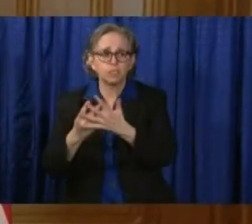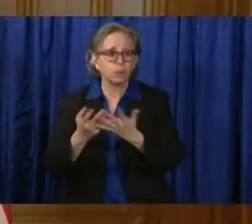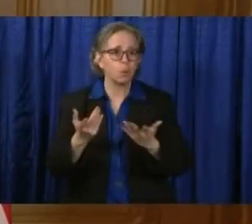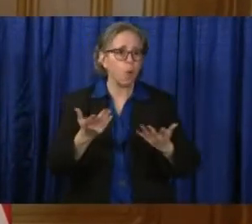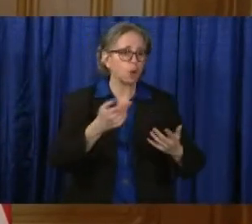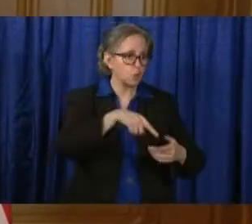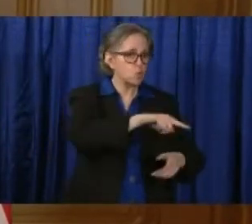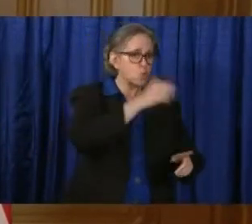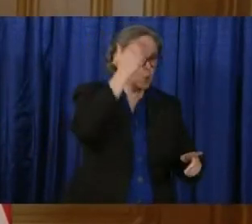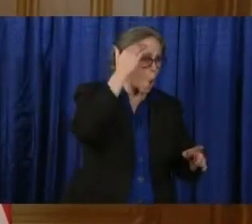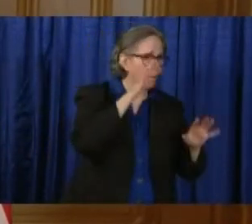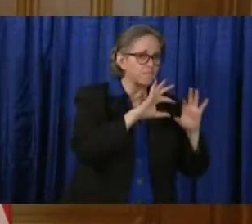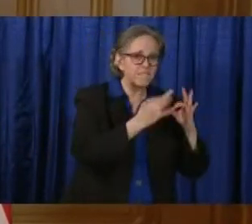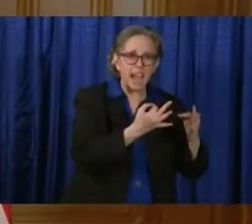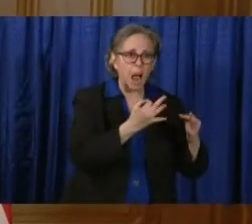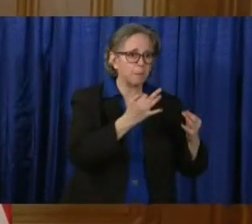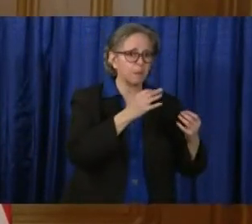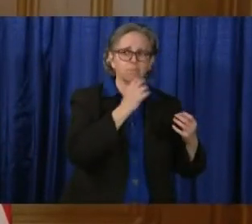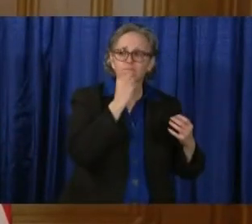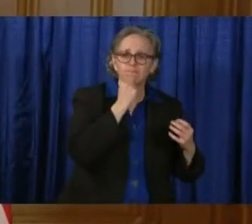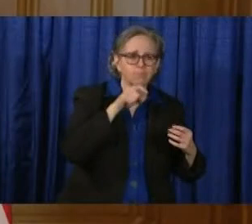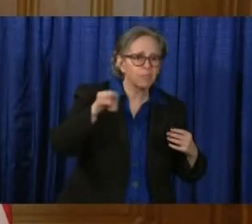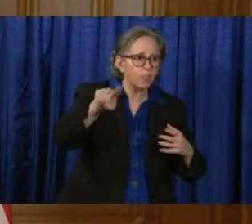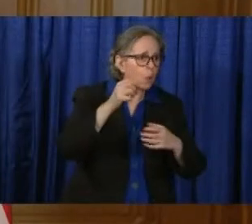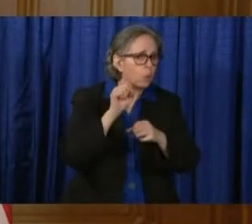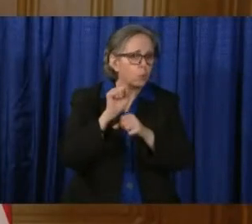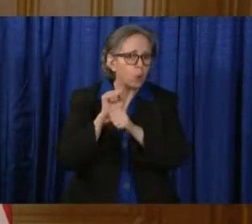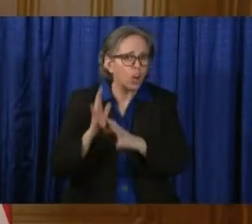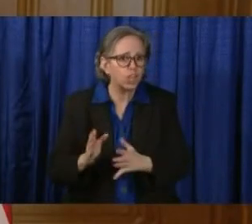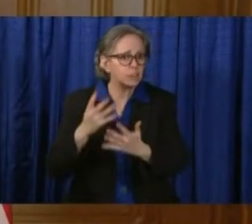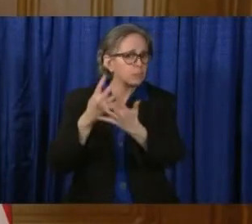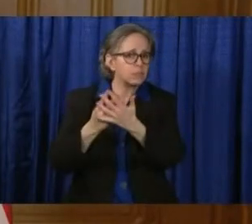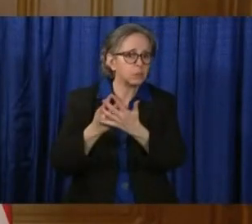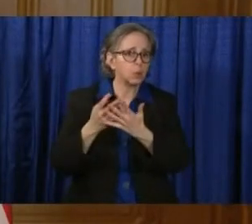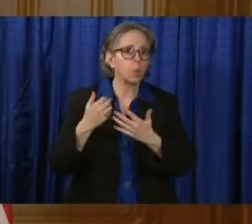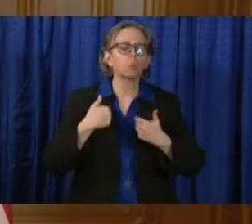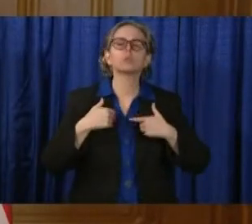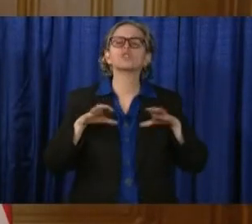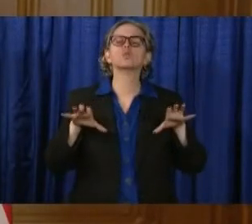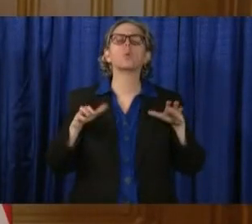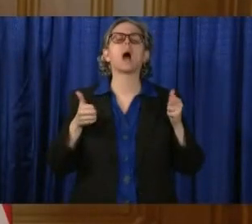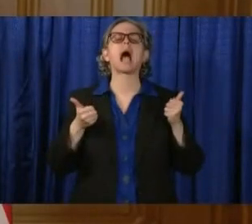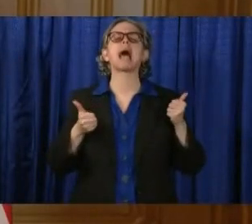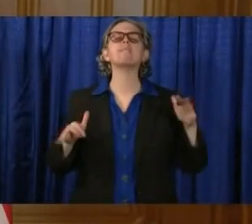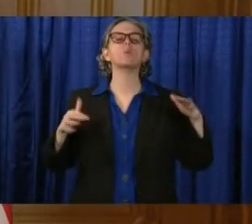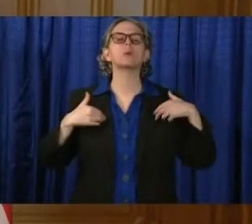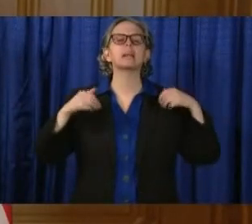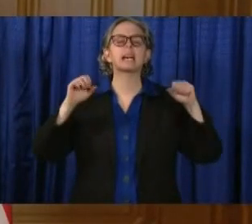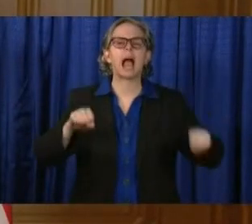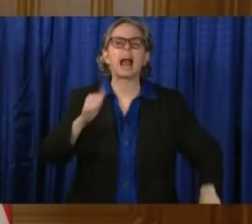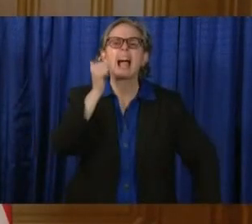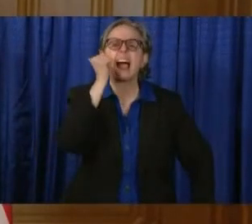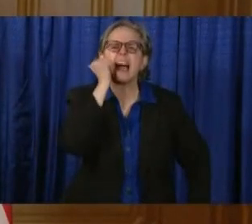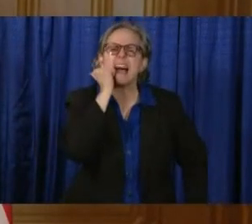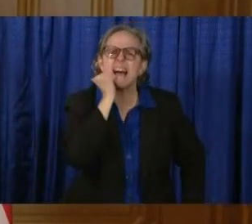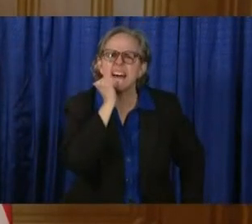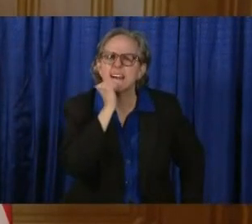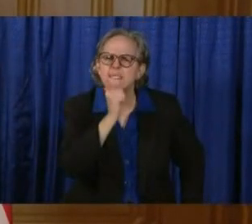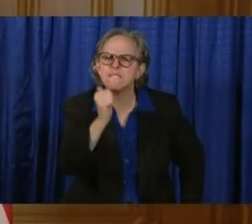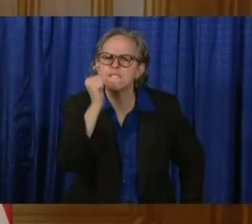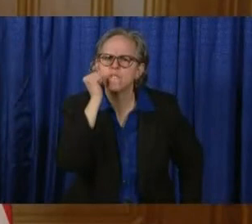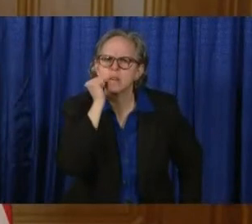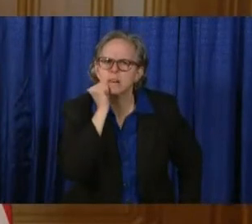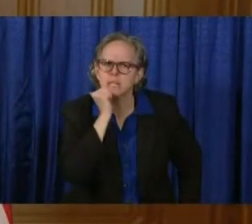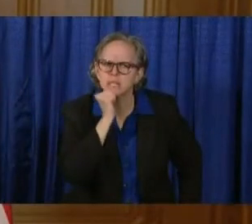prison, that we will do everything that we can every single day. Our director has